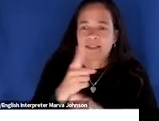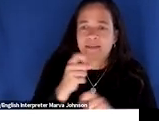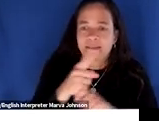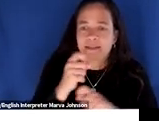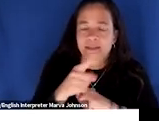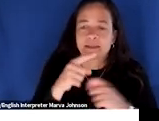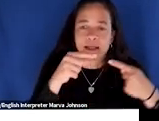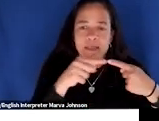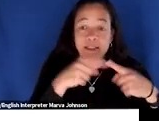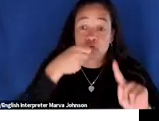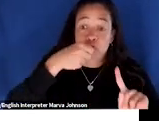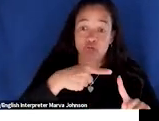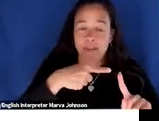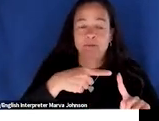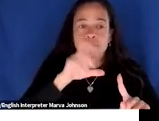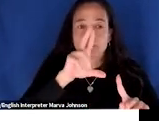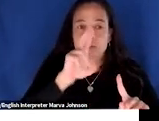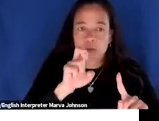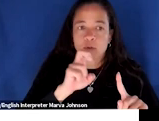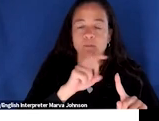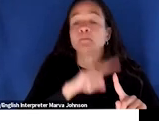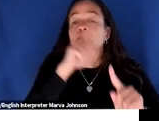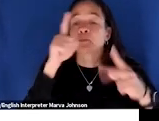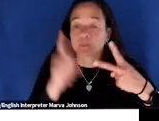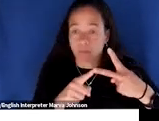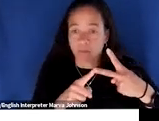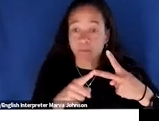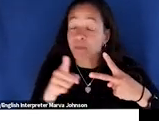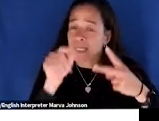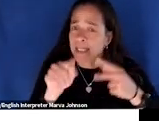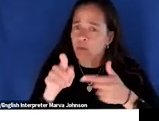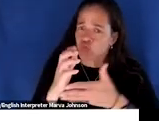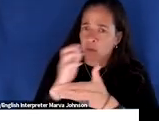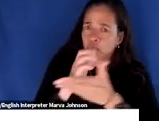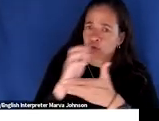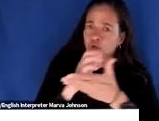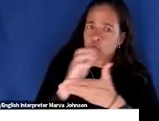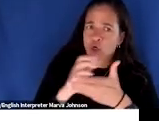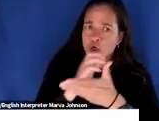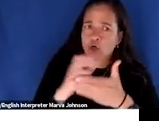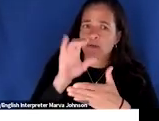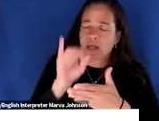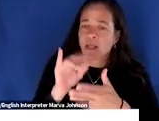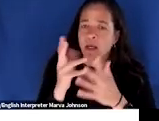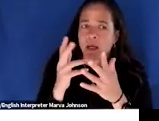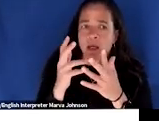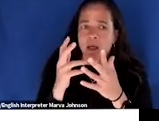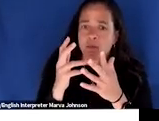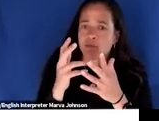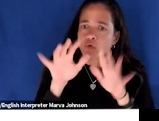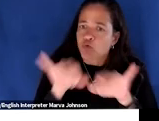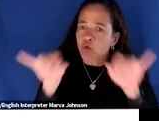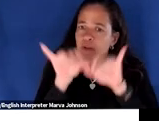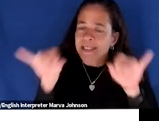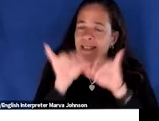can you observe the routine or the habit what does that cue trigger and what does that look like you want to really articulate